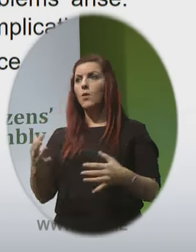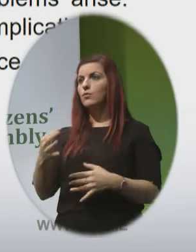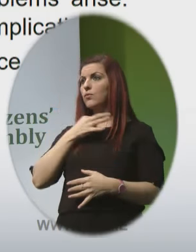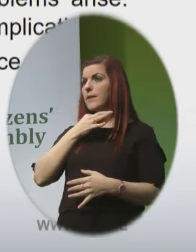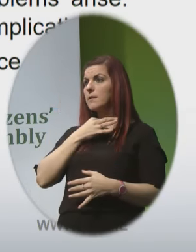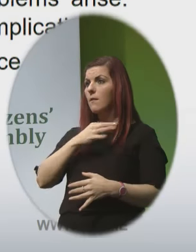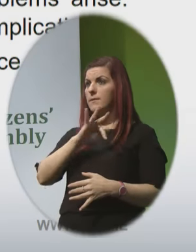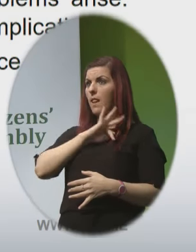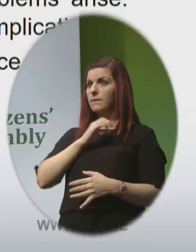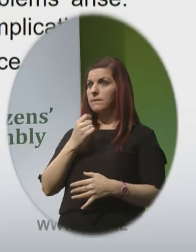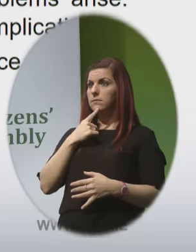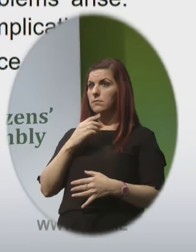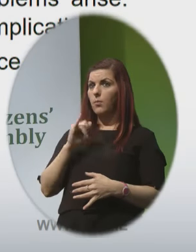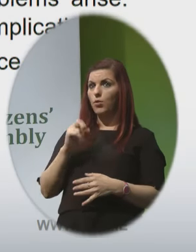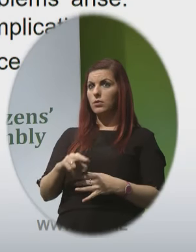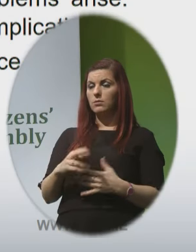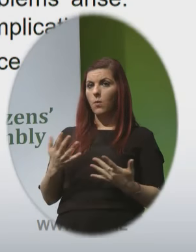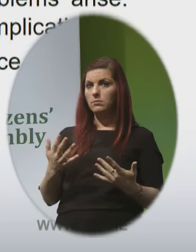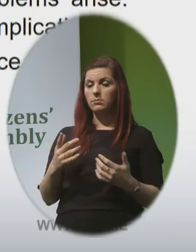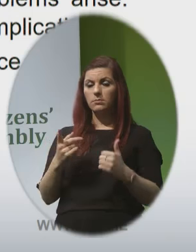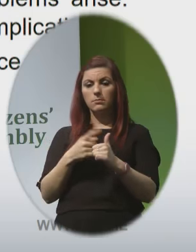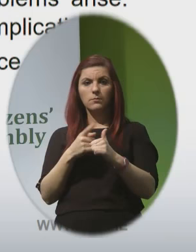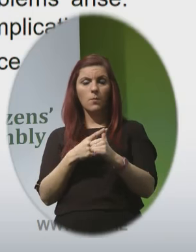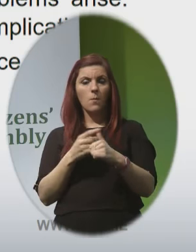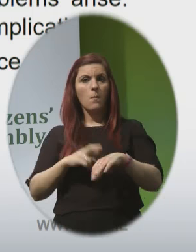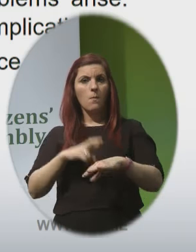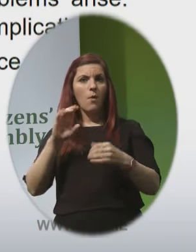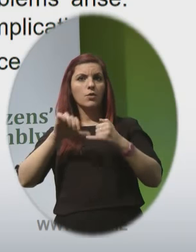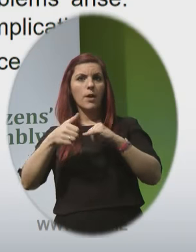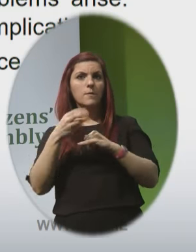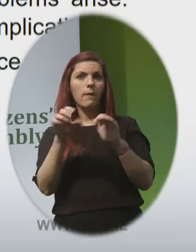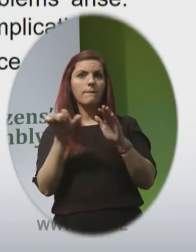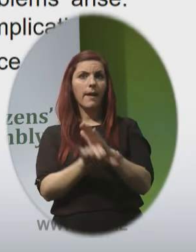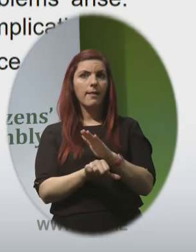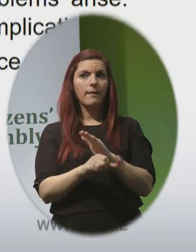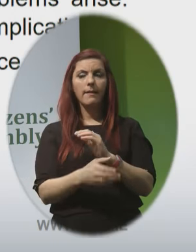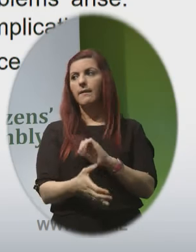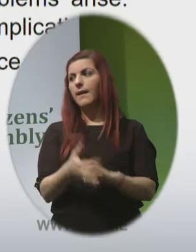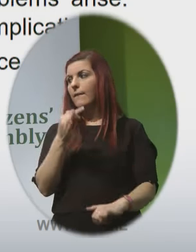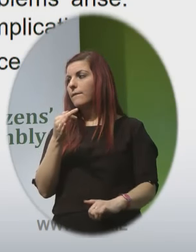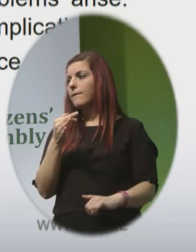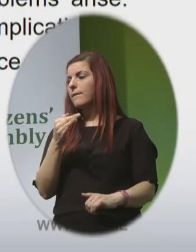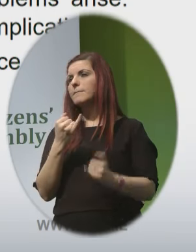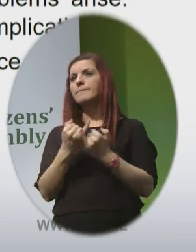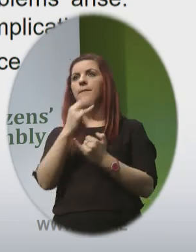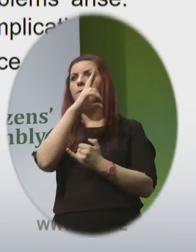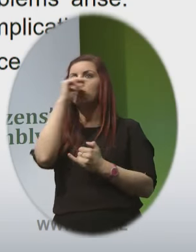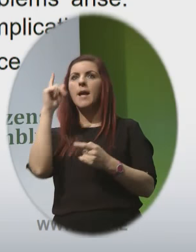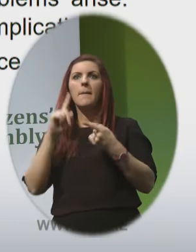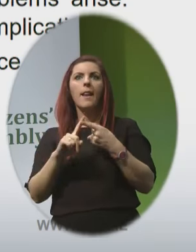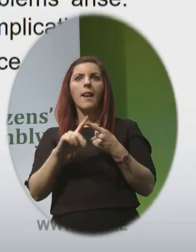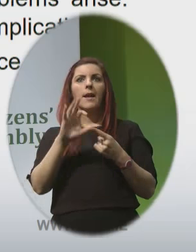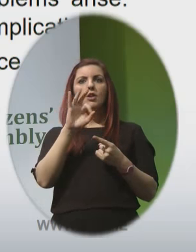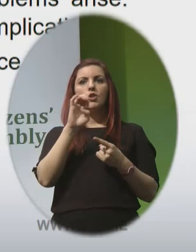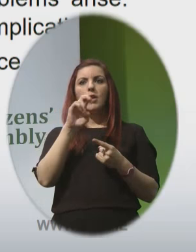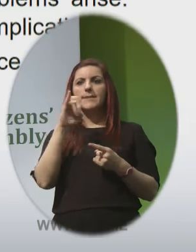-inducing abortion number one would be that it is more likely to fail if for example the gestation has not